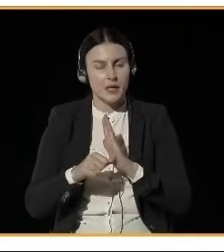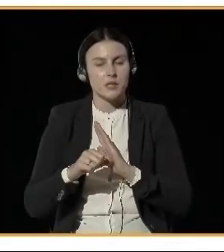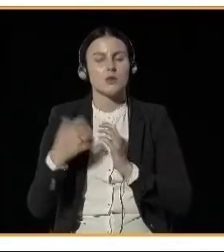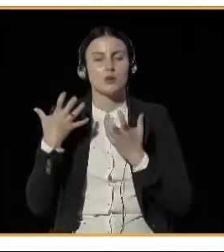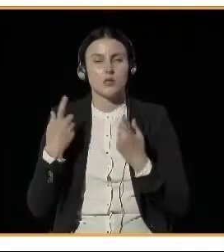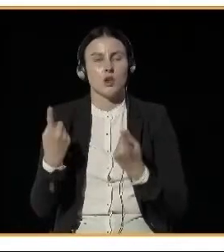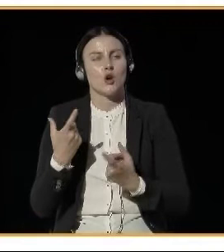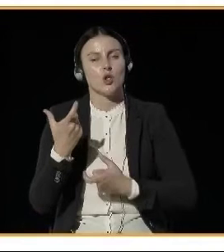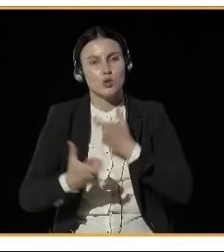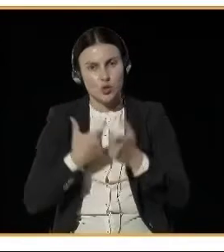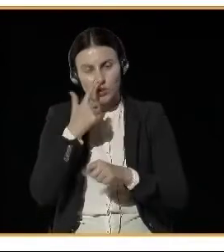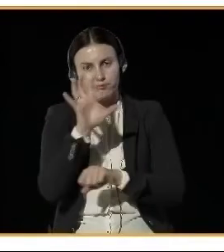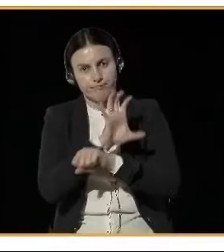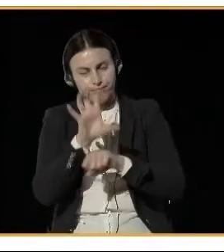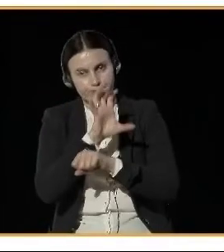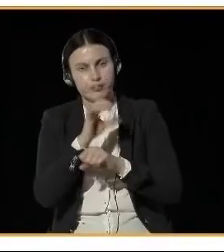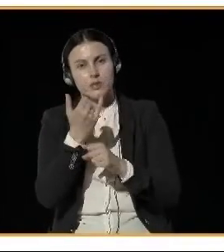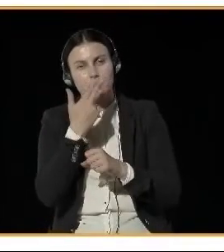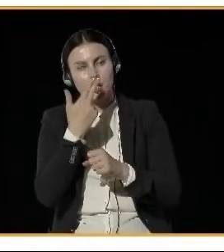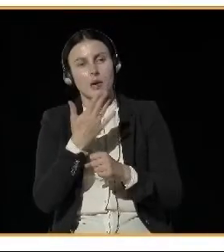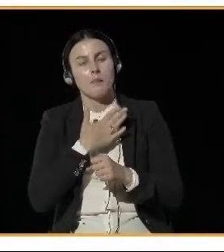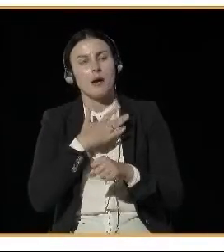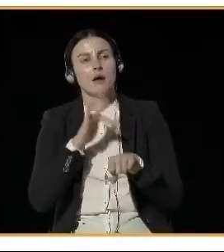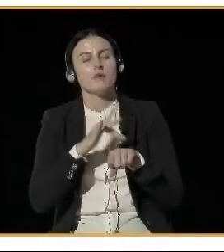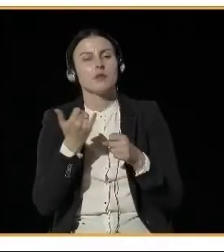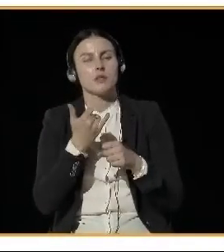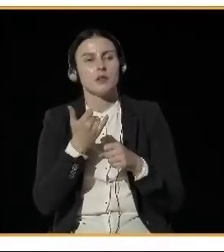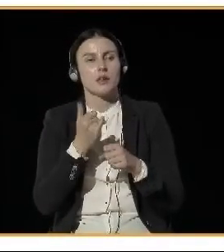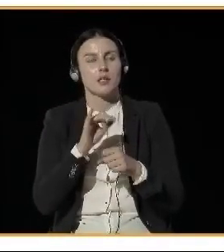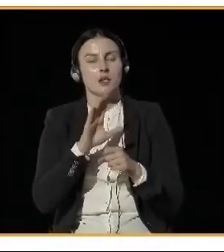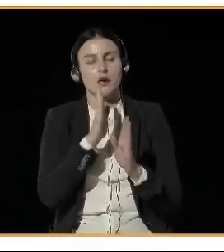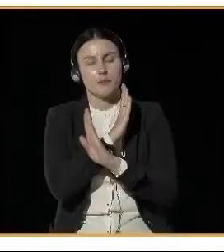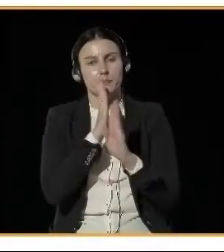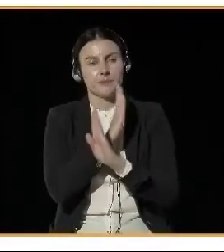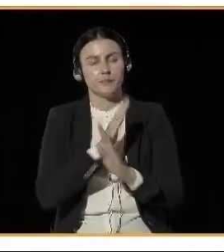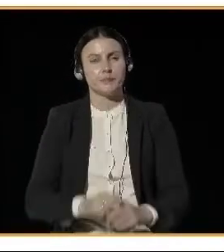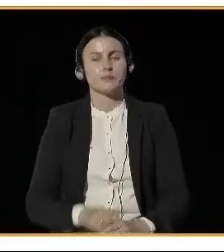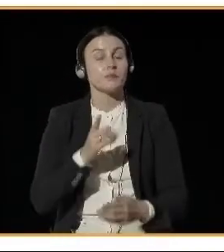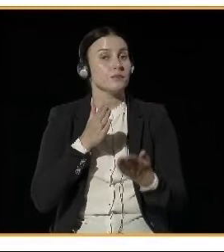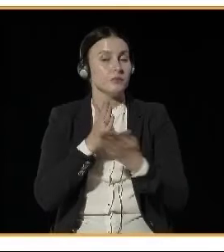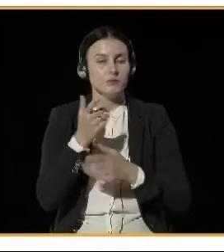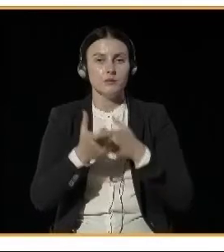A city is doing this by discouraging car use and